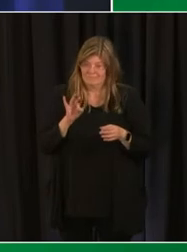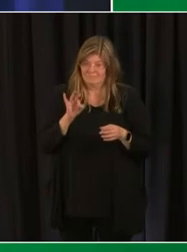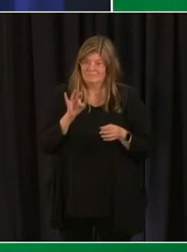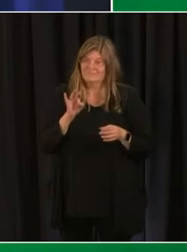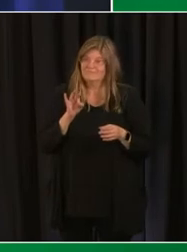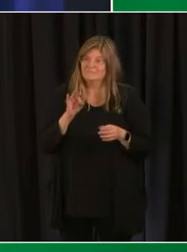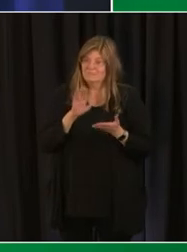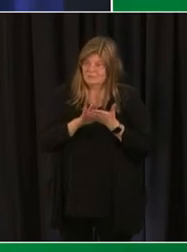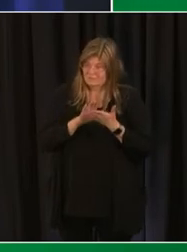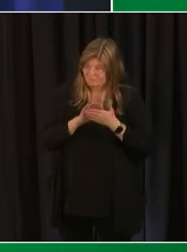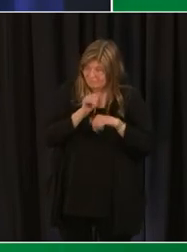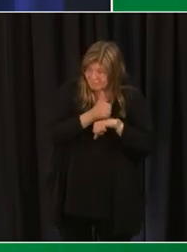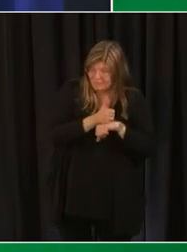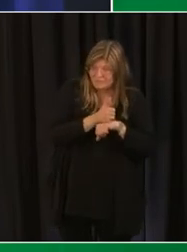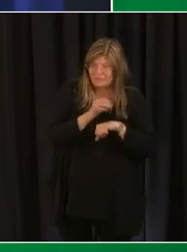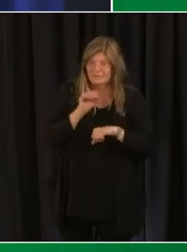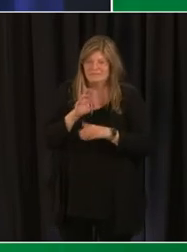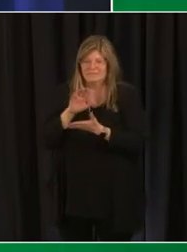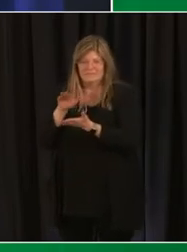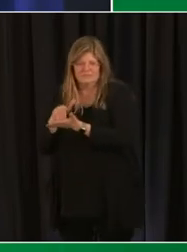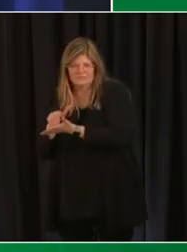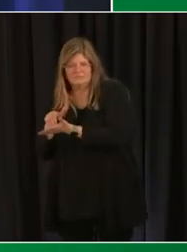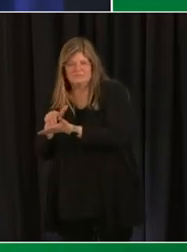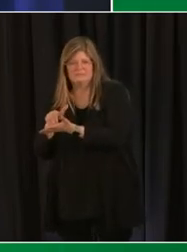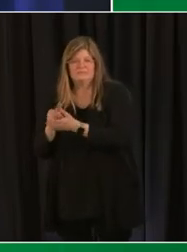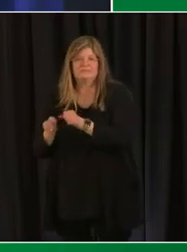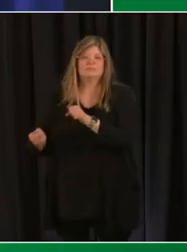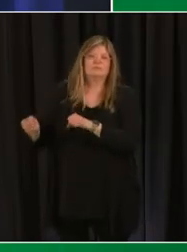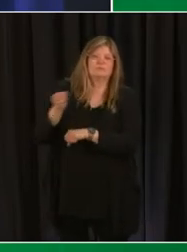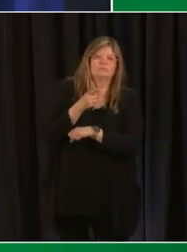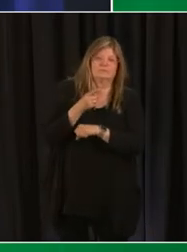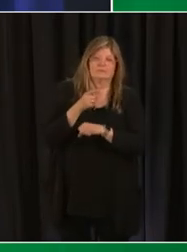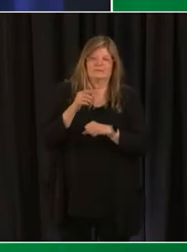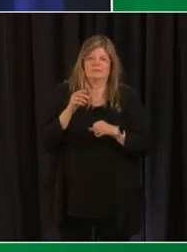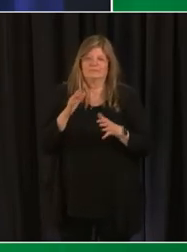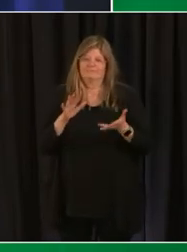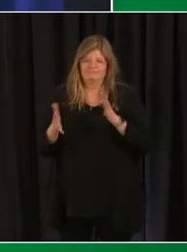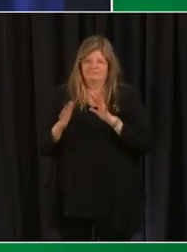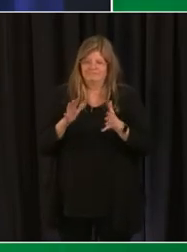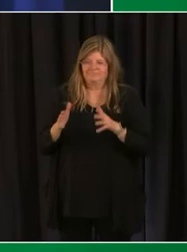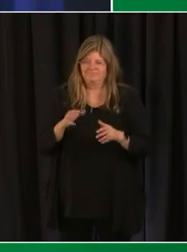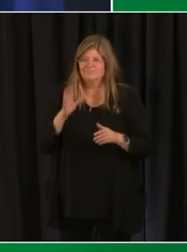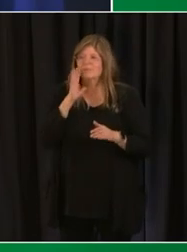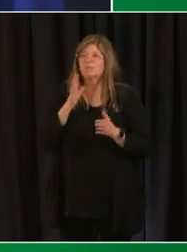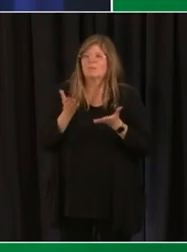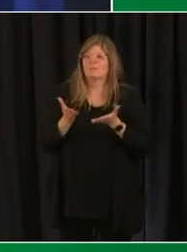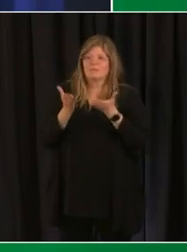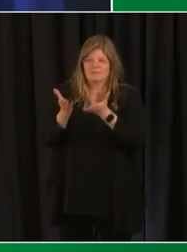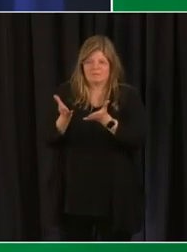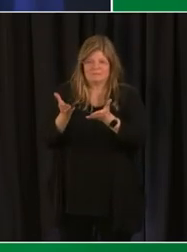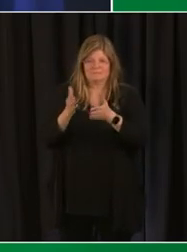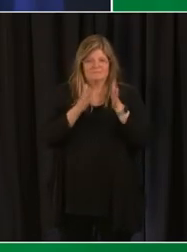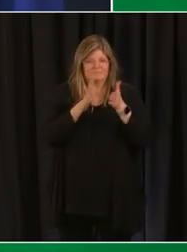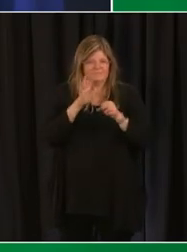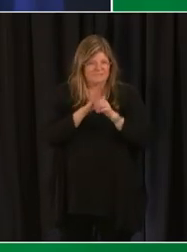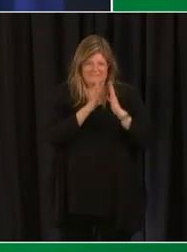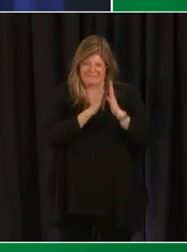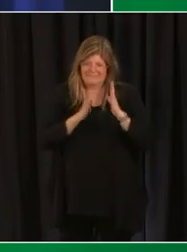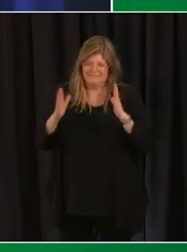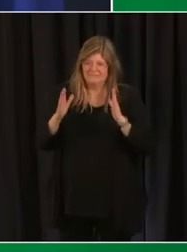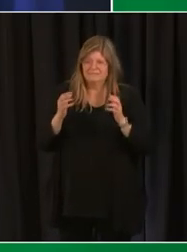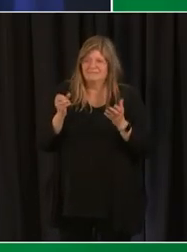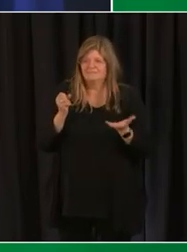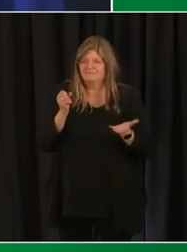be school-based or centralized next year or whether or not we will offer the full spectrum of courses